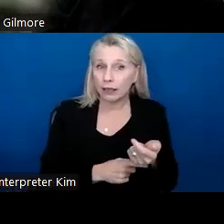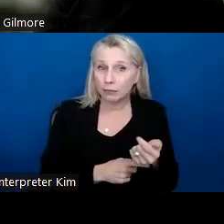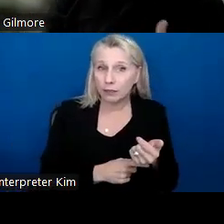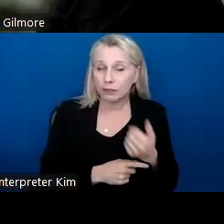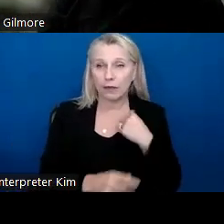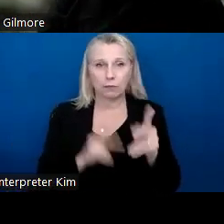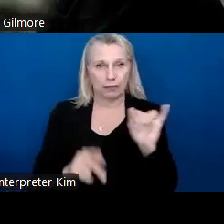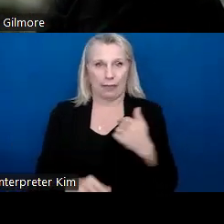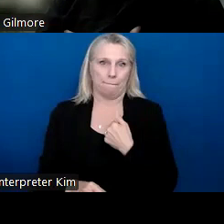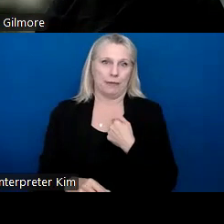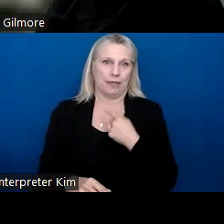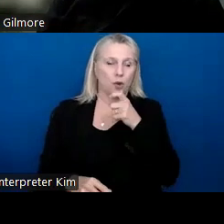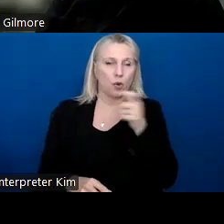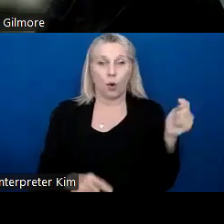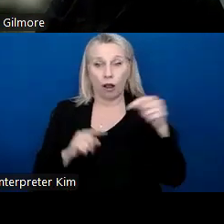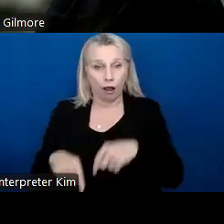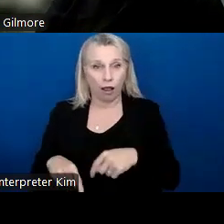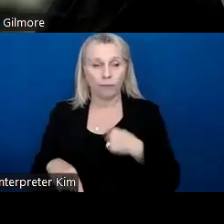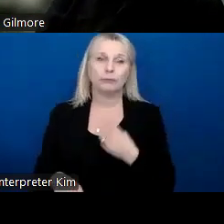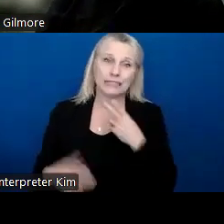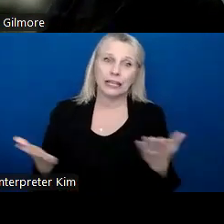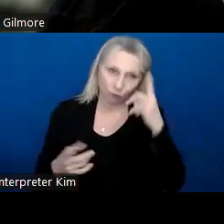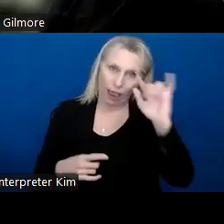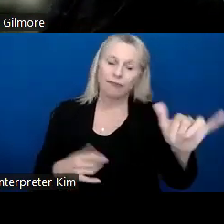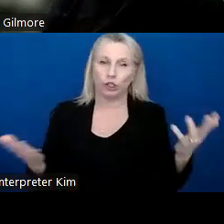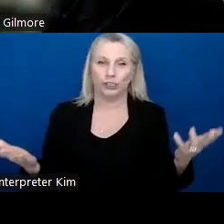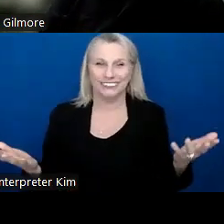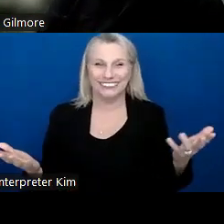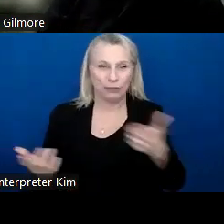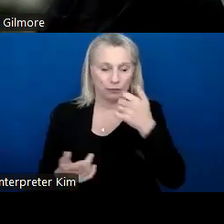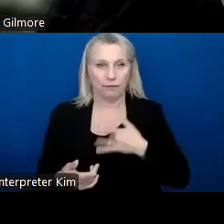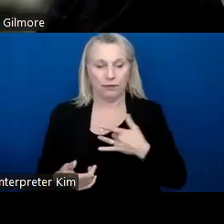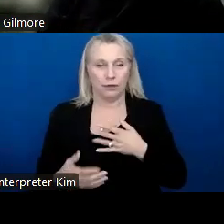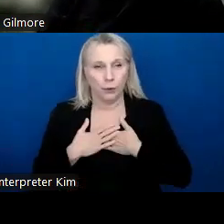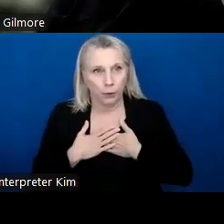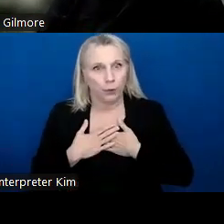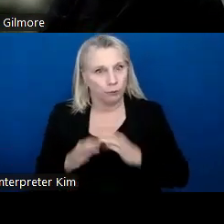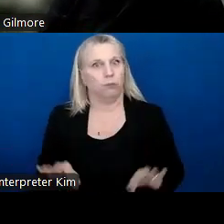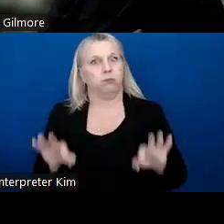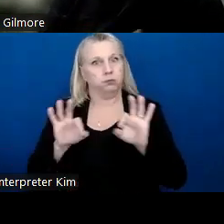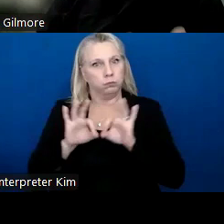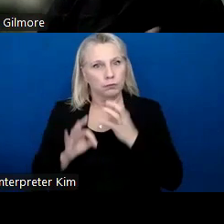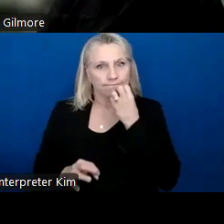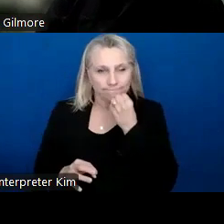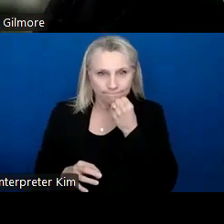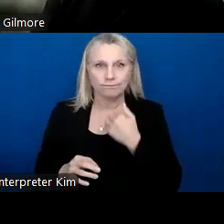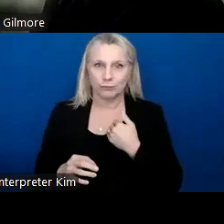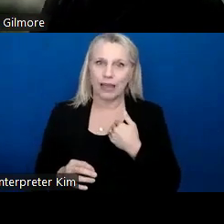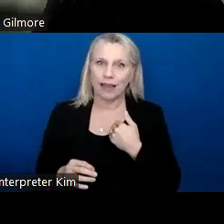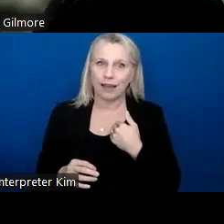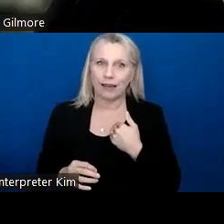there's folks like me who've come and we were just stuck here forever because this, we feel like is something that we have a